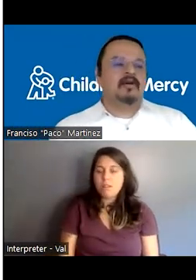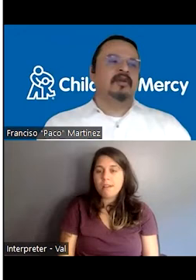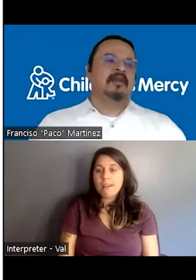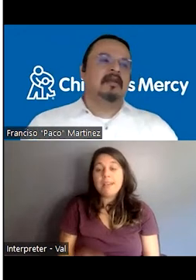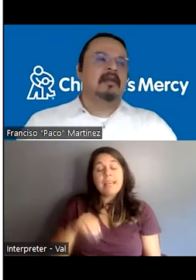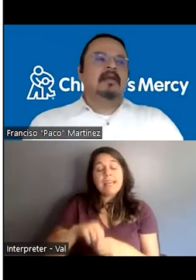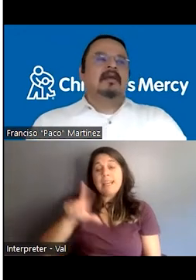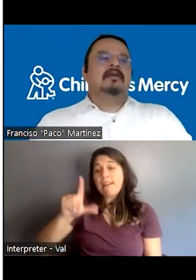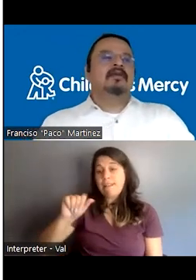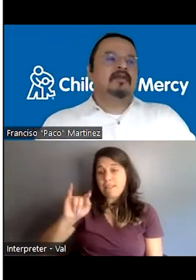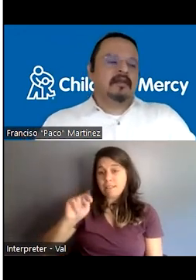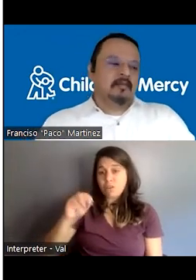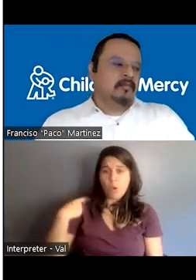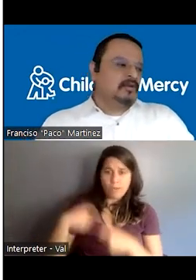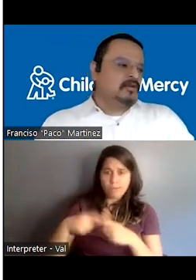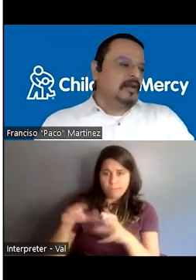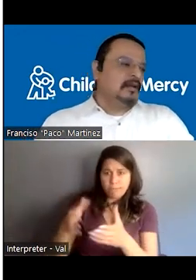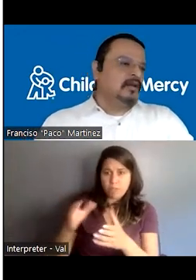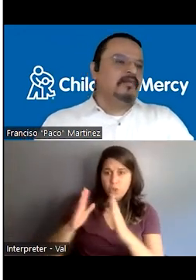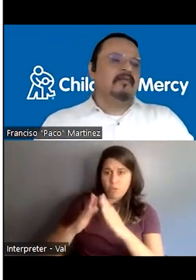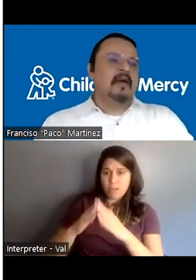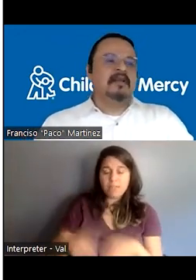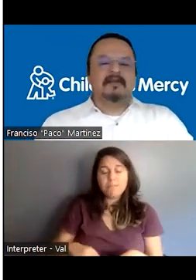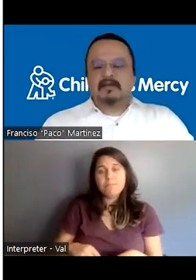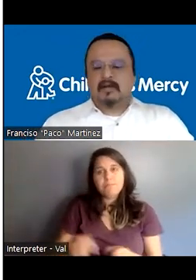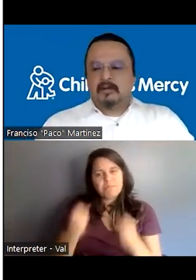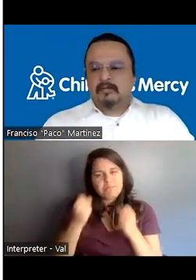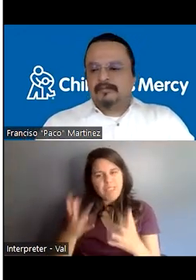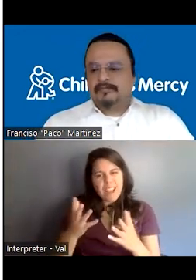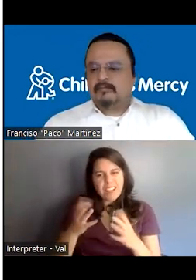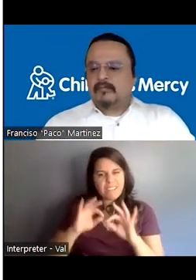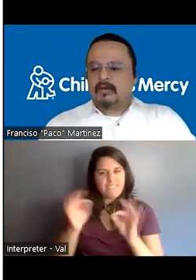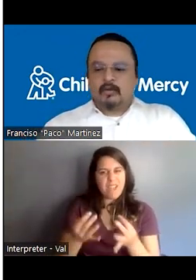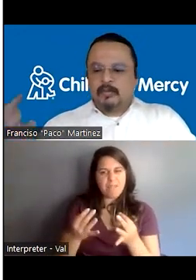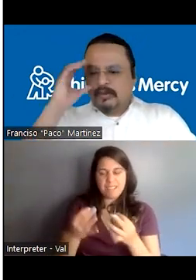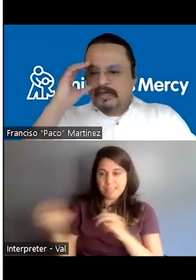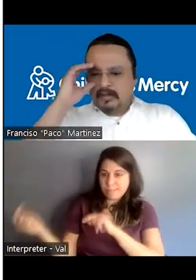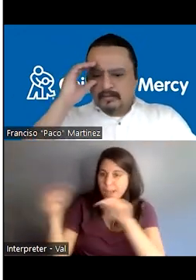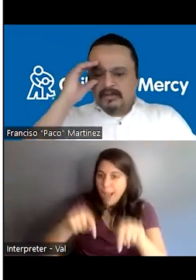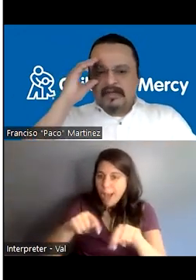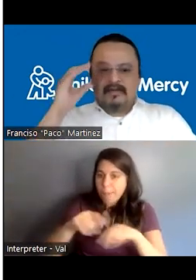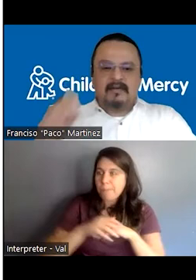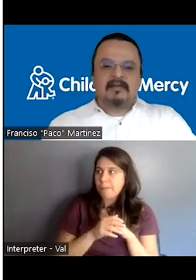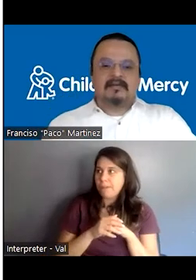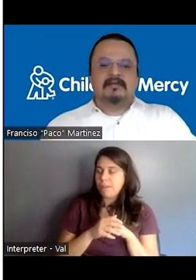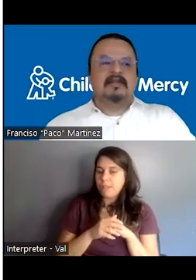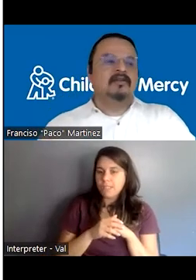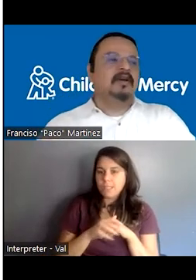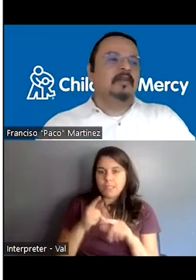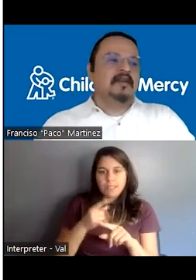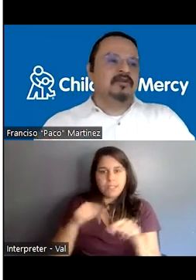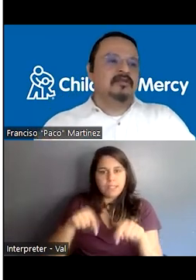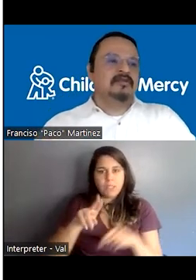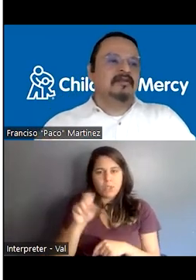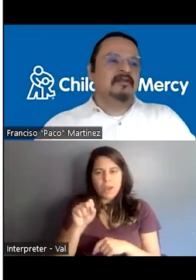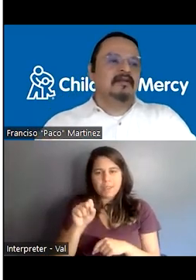the Latino community, you know that, most, uh, a lot of the families that come or people that come to the United States, they don't